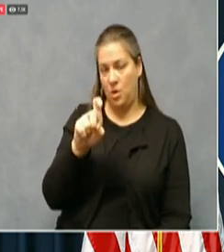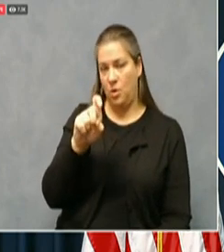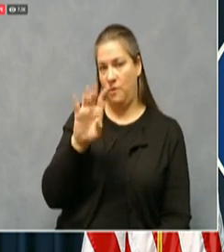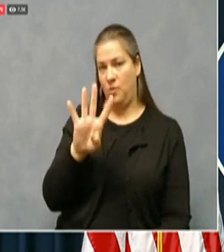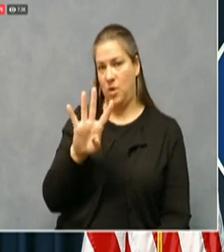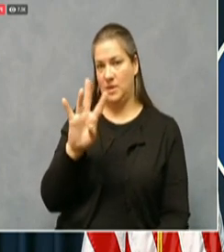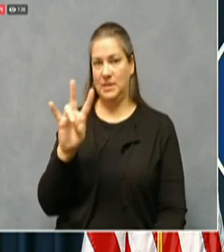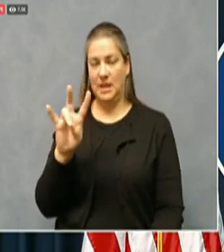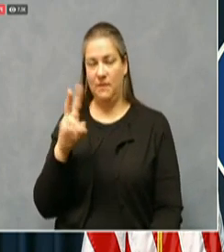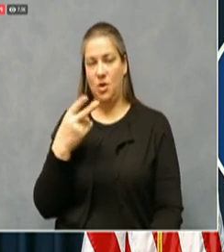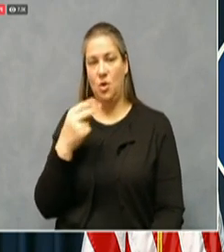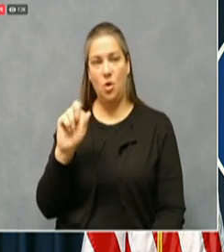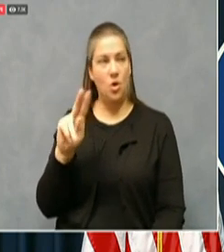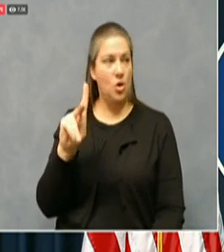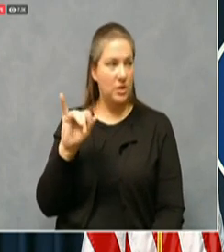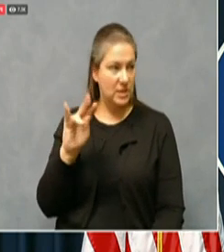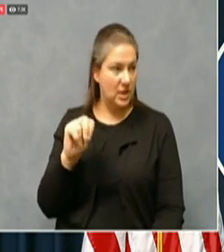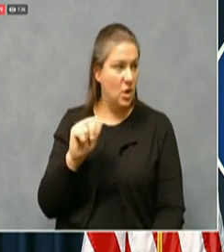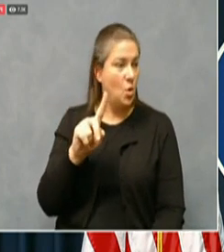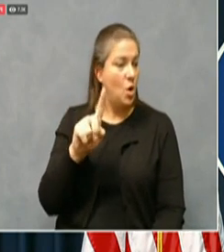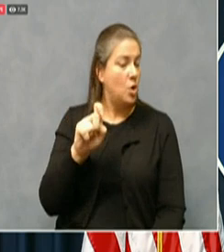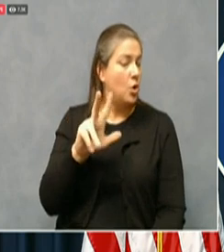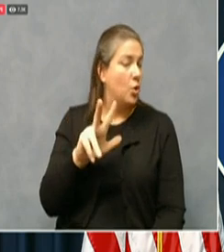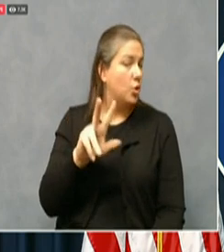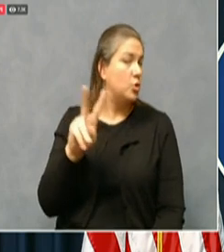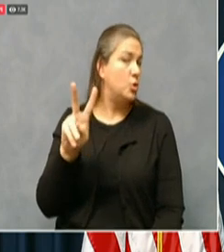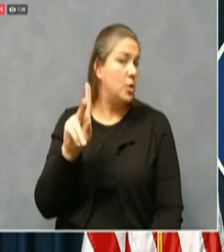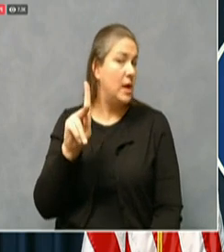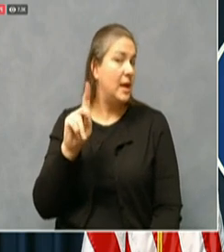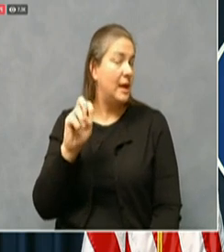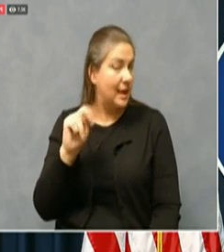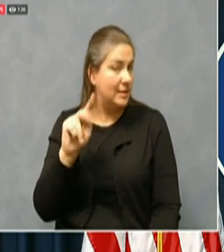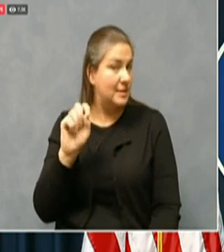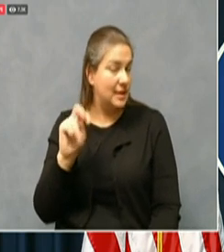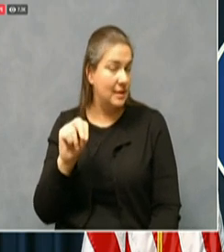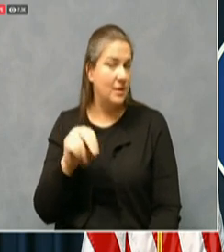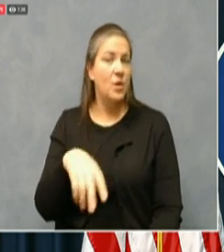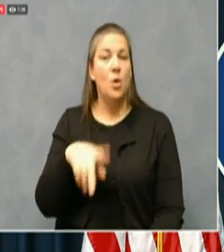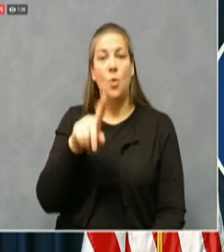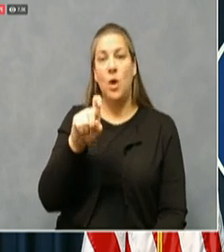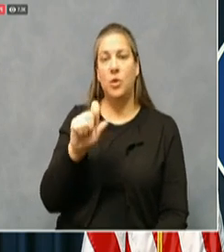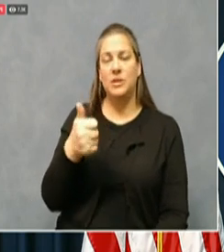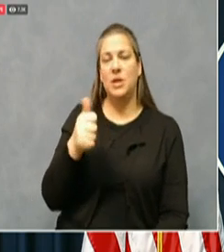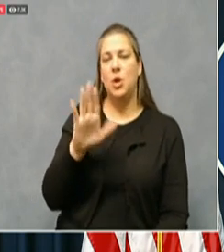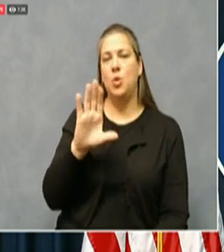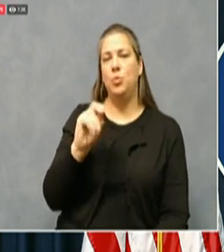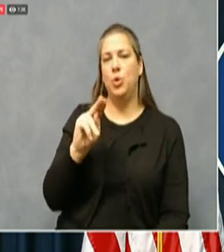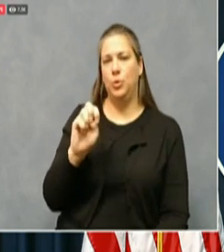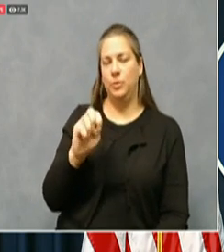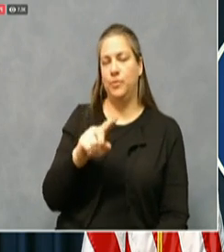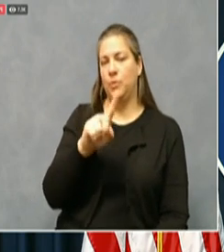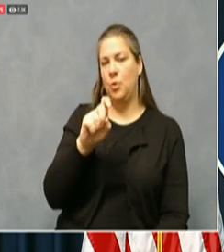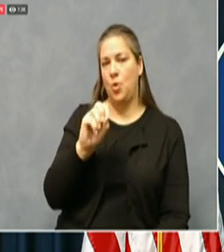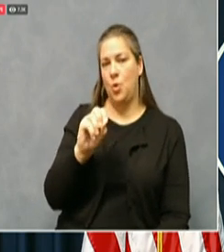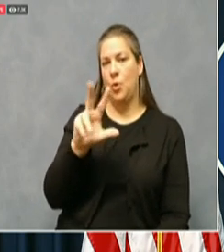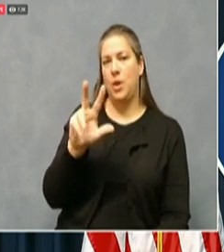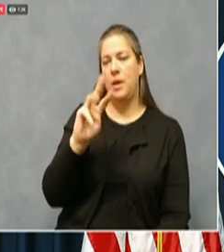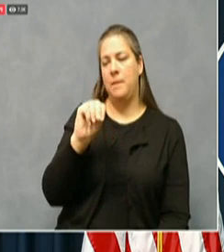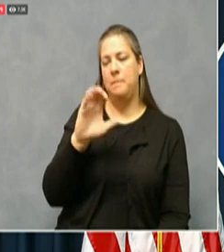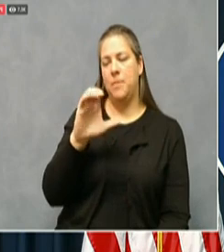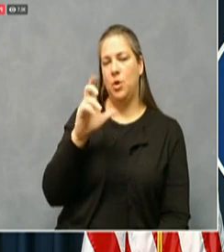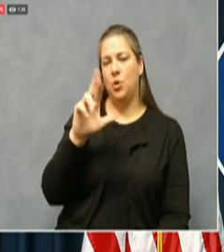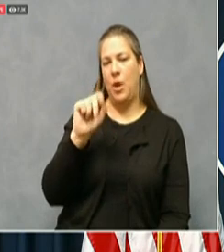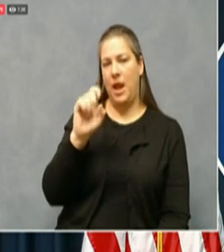Harden 132 and Kenton 110 and Boone 103 and McCracken 97